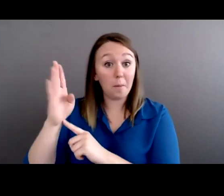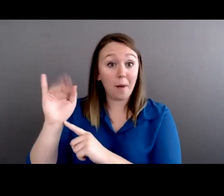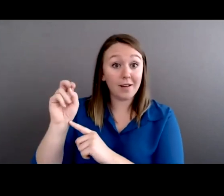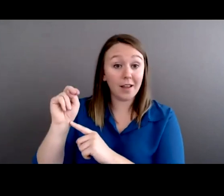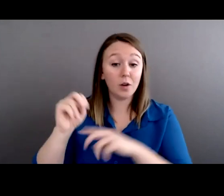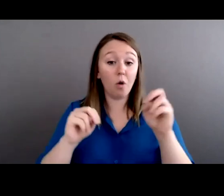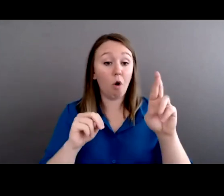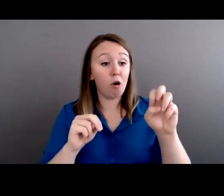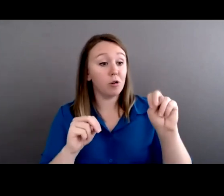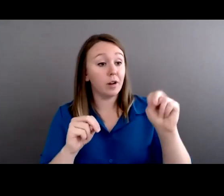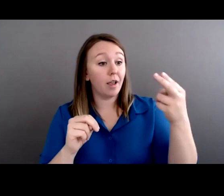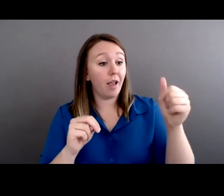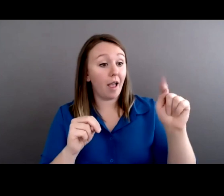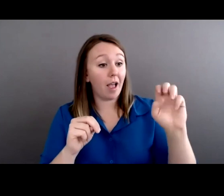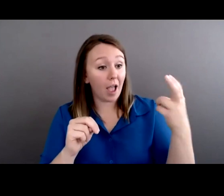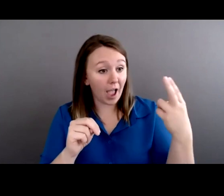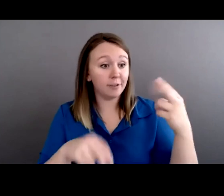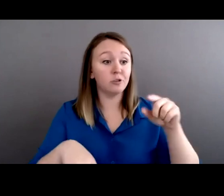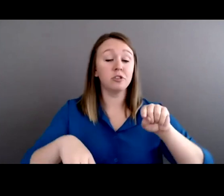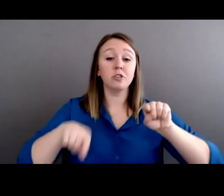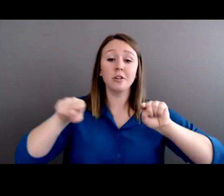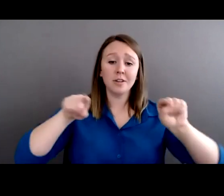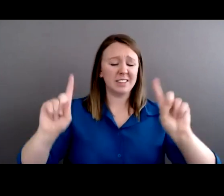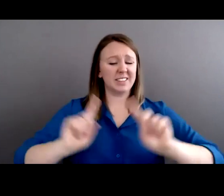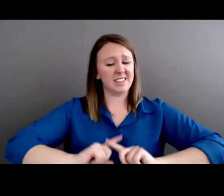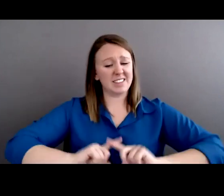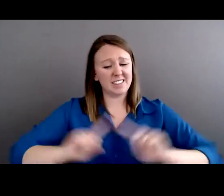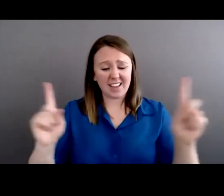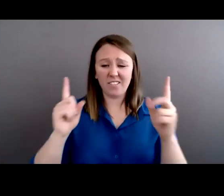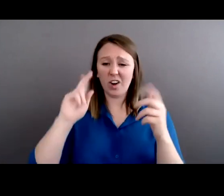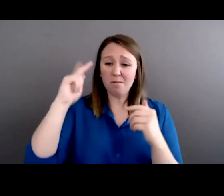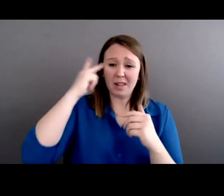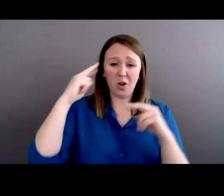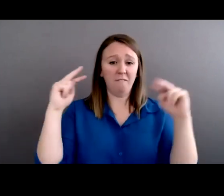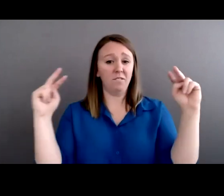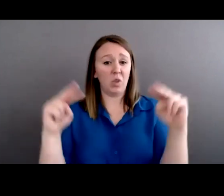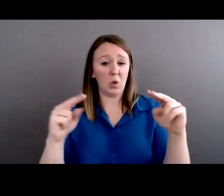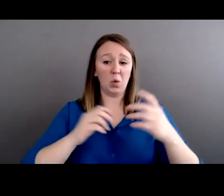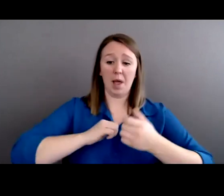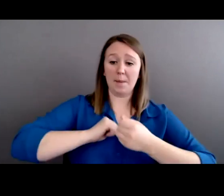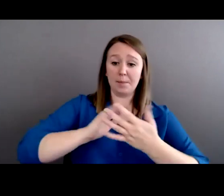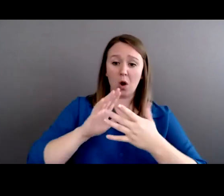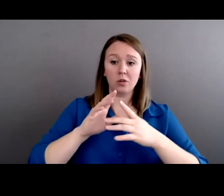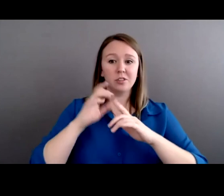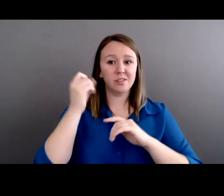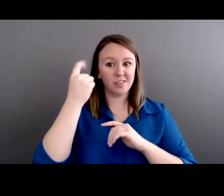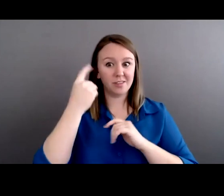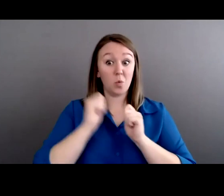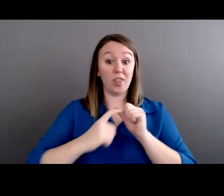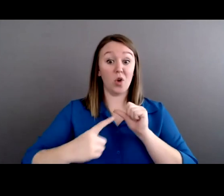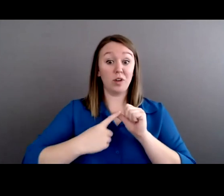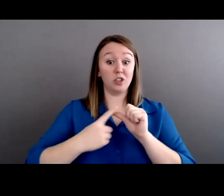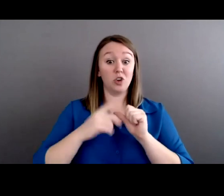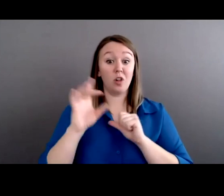different political opinions and approaches. They were on the same page with the original Violence